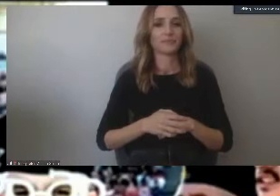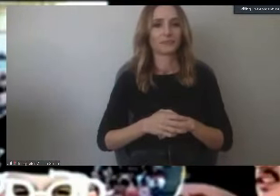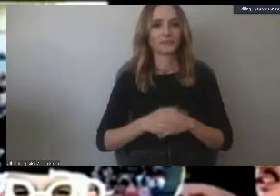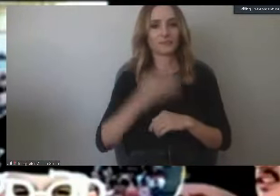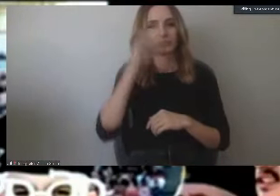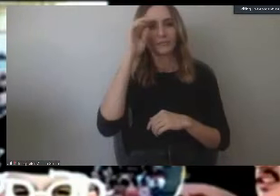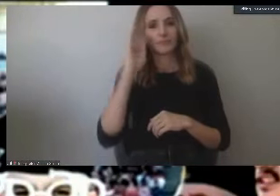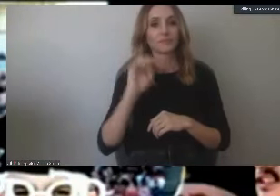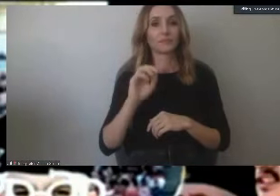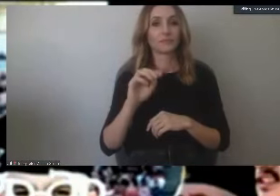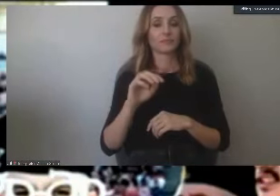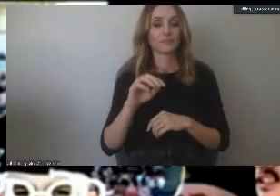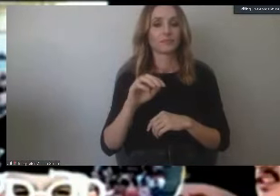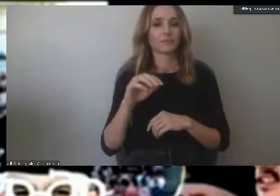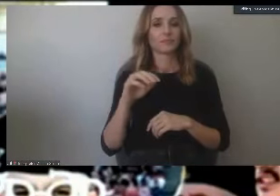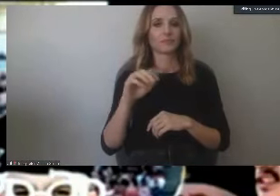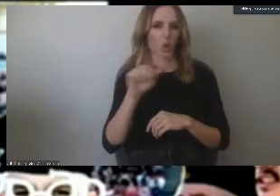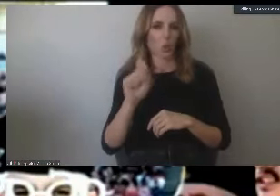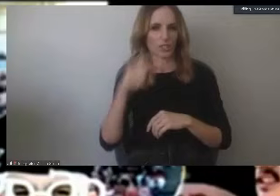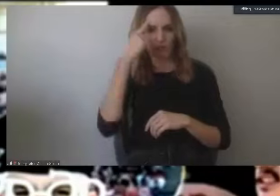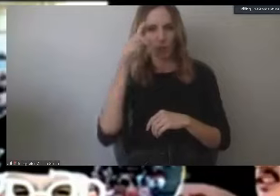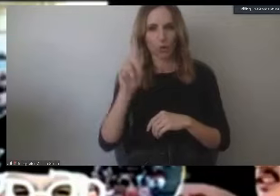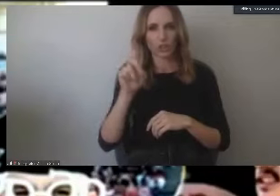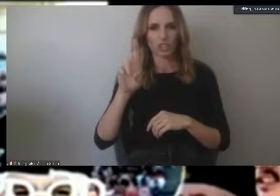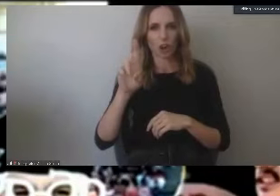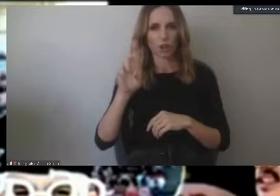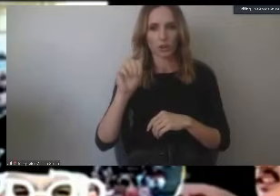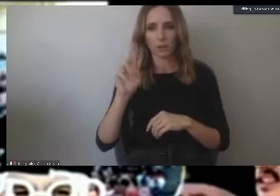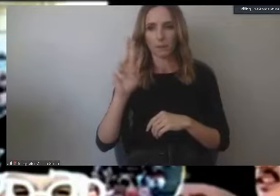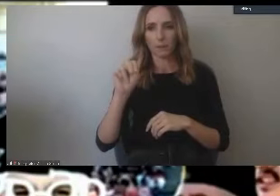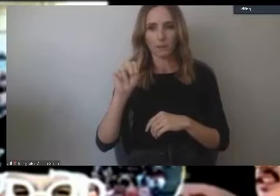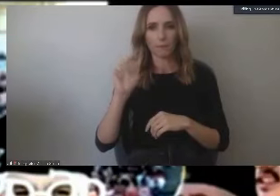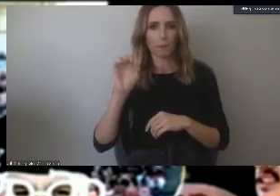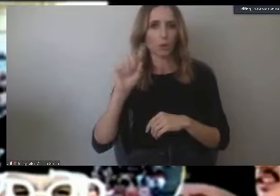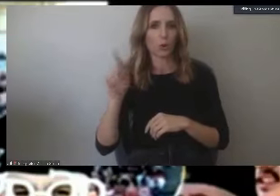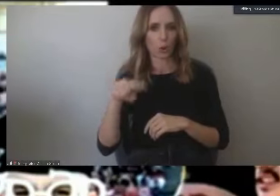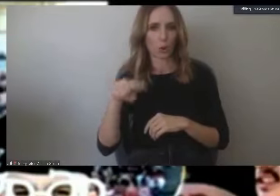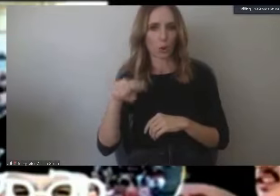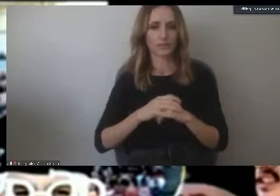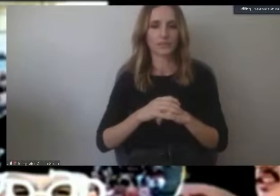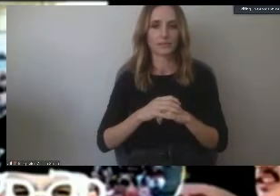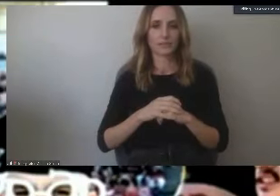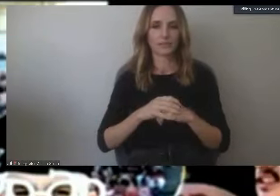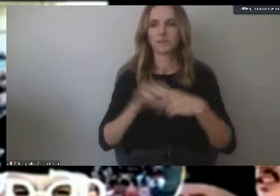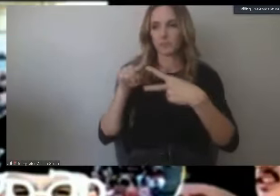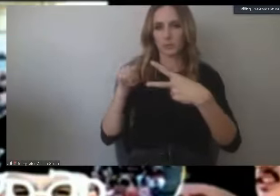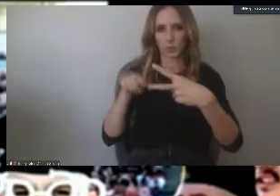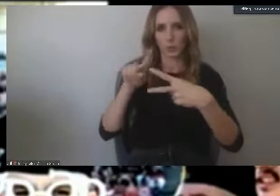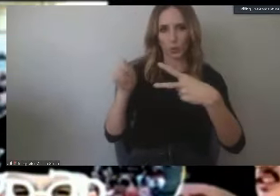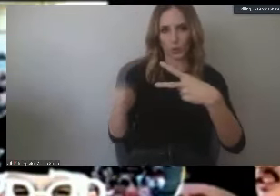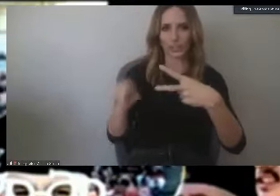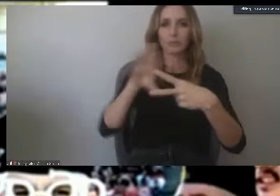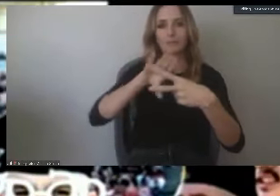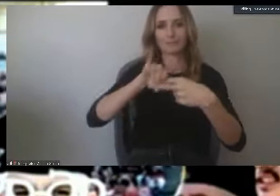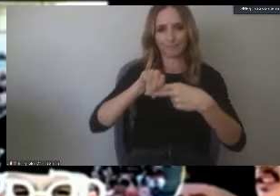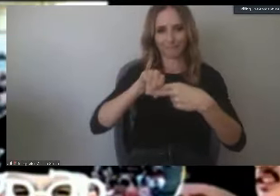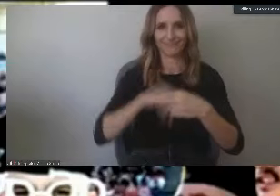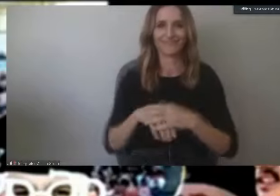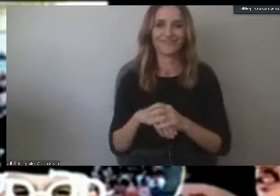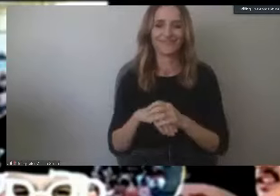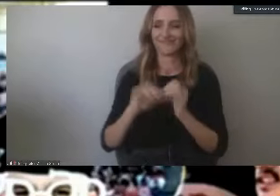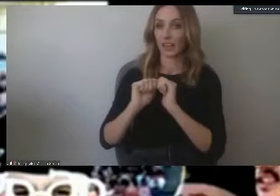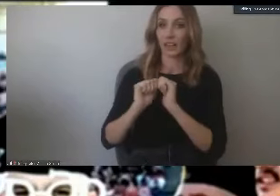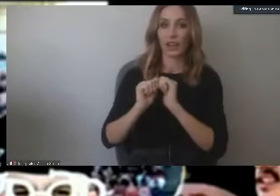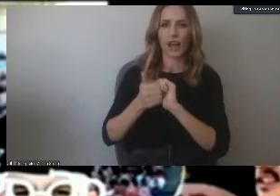This is for Dr. Munoz and it's actually having to do with counseling. And two questions also, but I'm going to combine them. How would we go